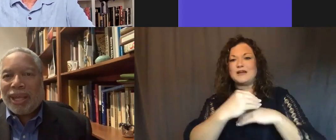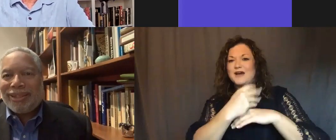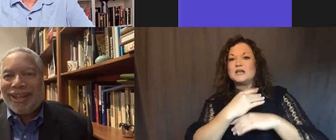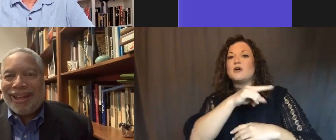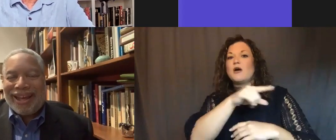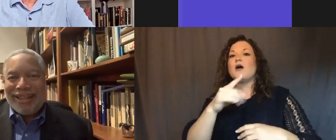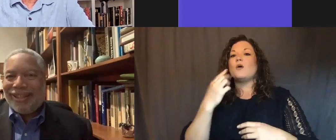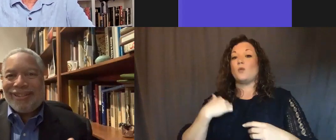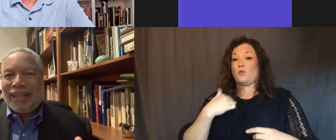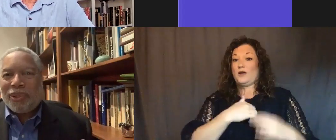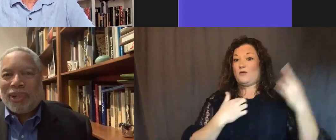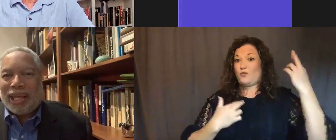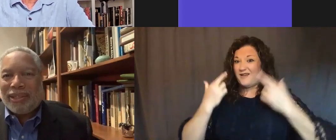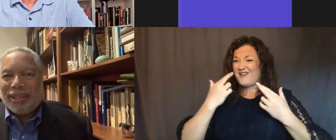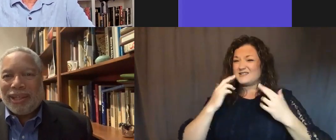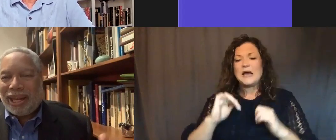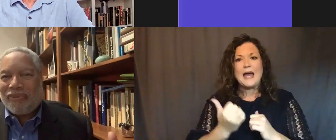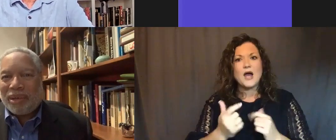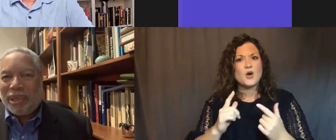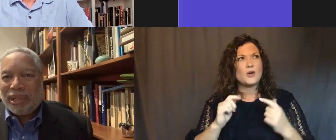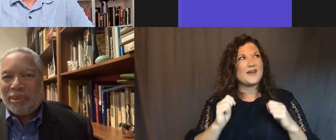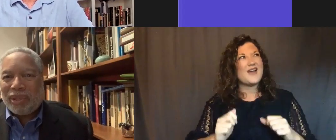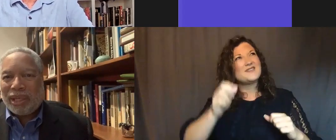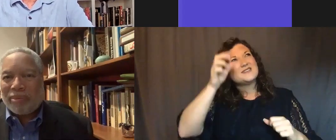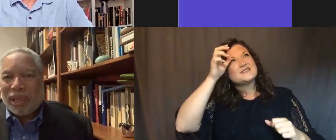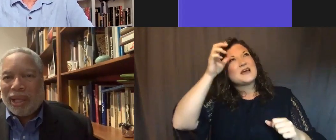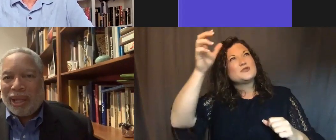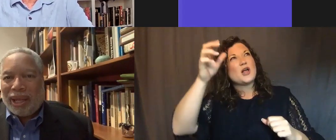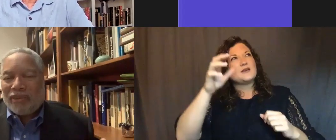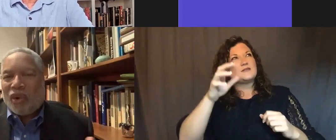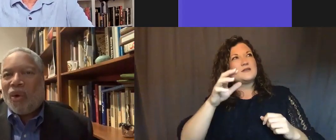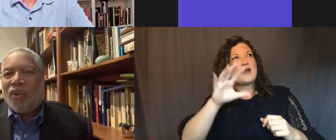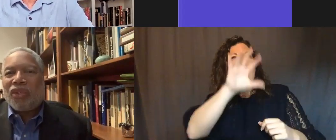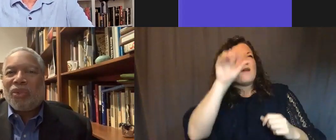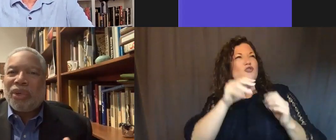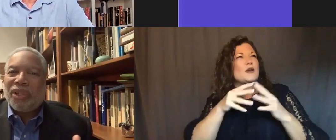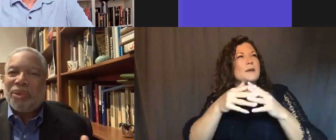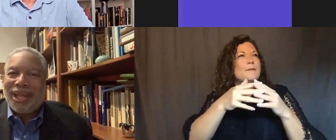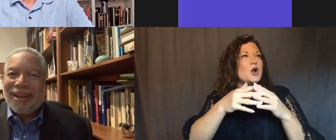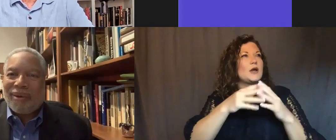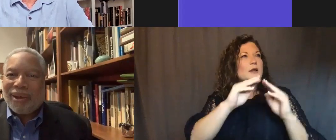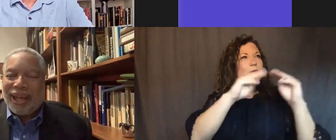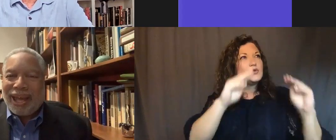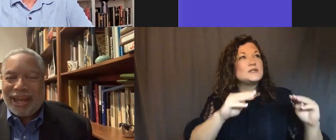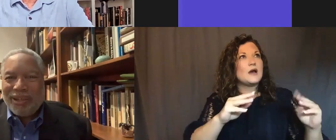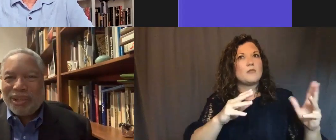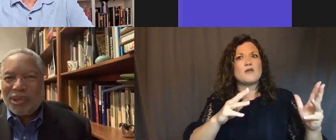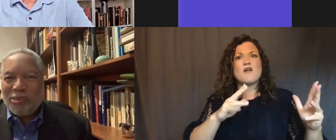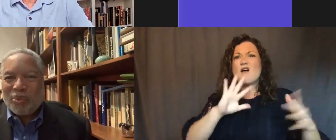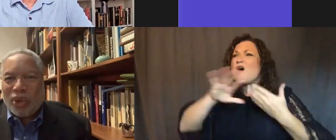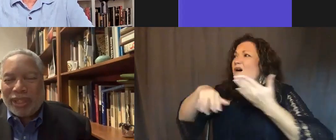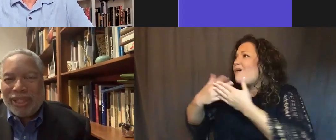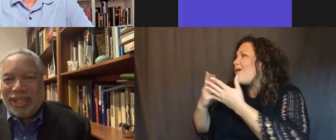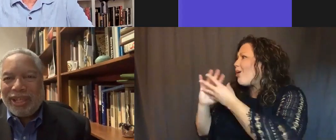realizing, how do you conceptualize an African American museum? Out of all the stories you tell, how do you